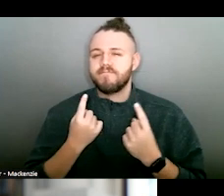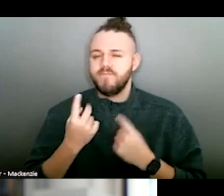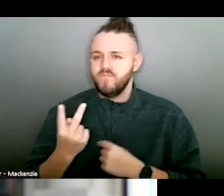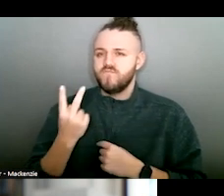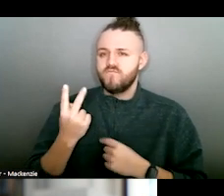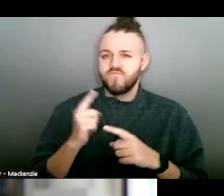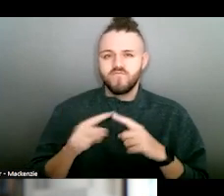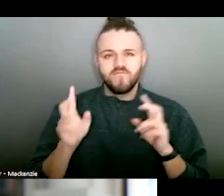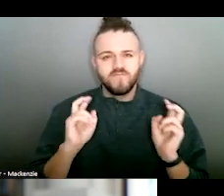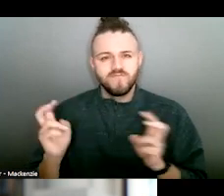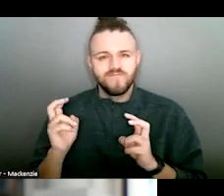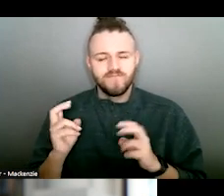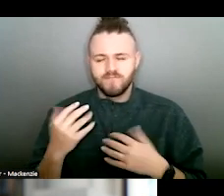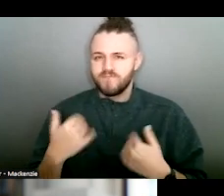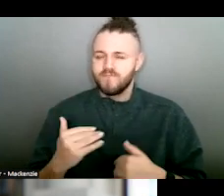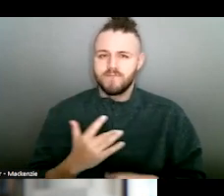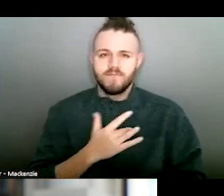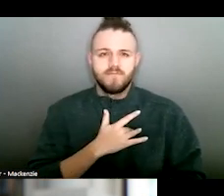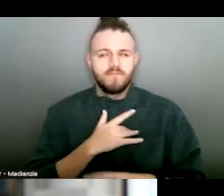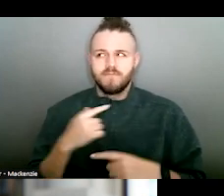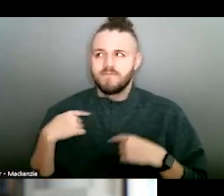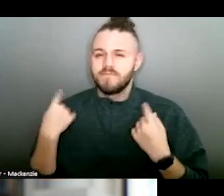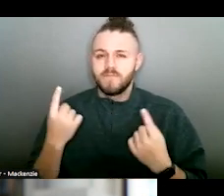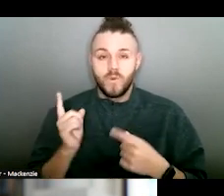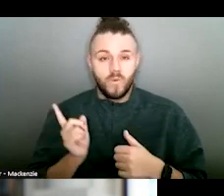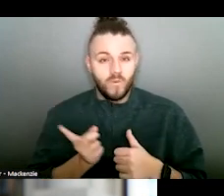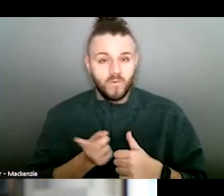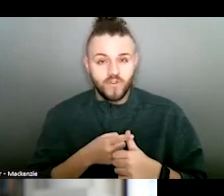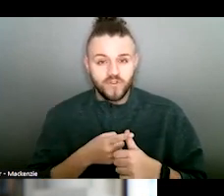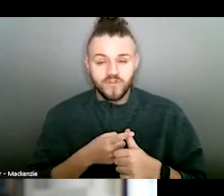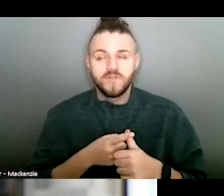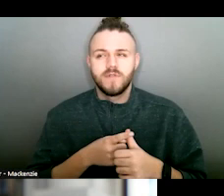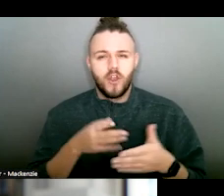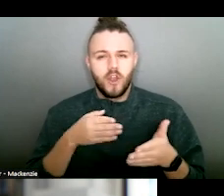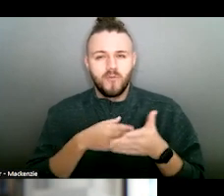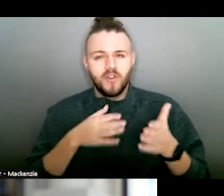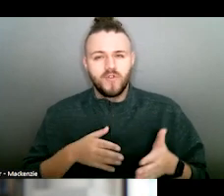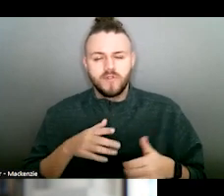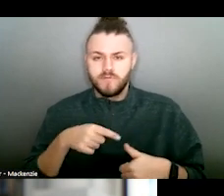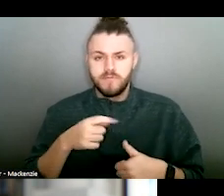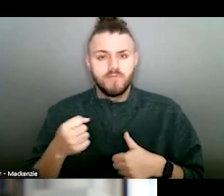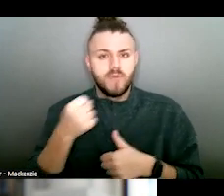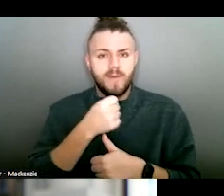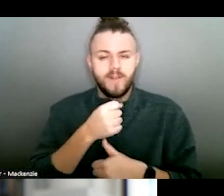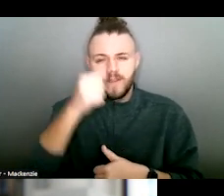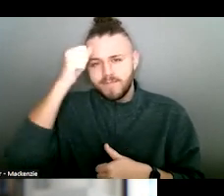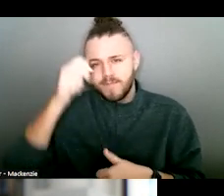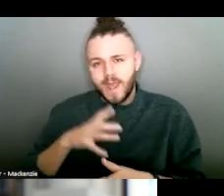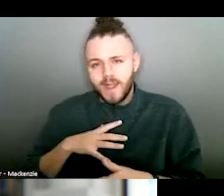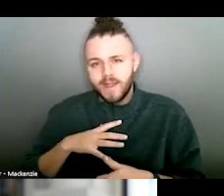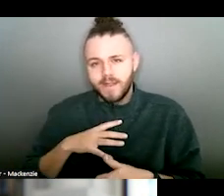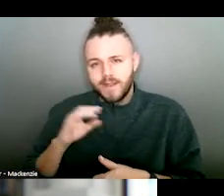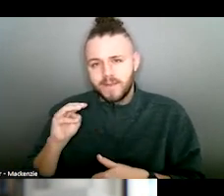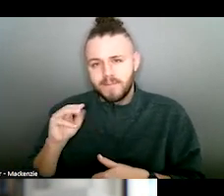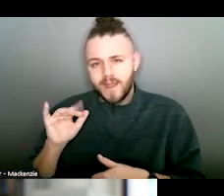faced it, there's two issues that just stuck with me all this time. One is, you know, prosecutors are primarily